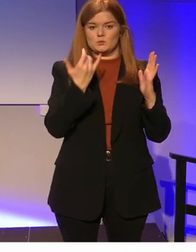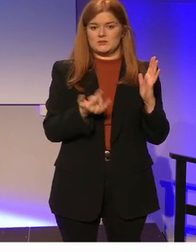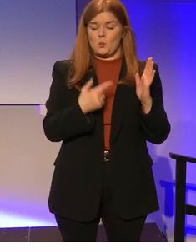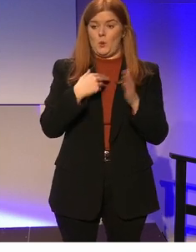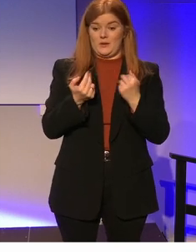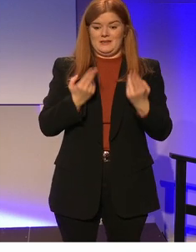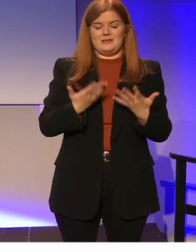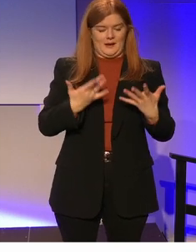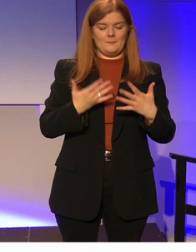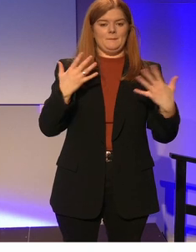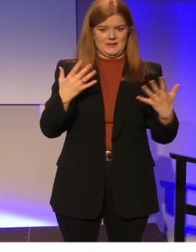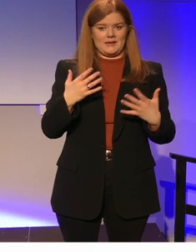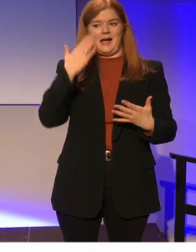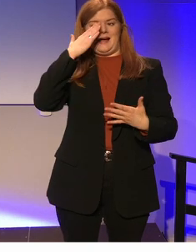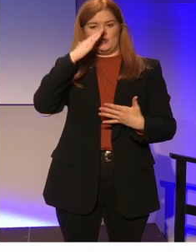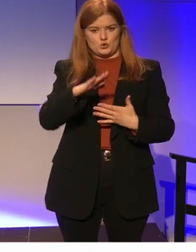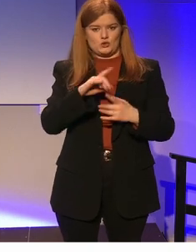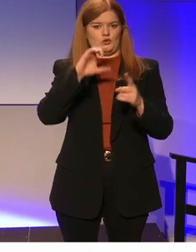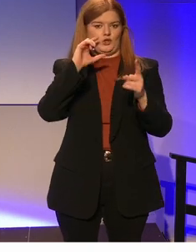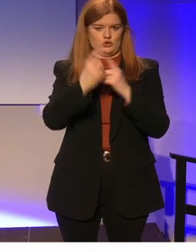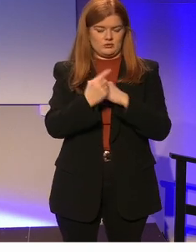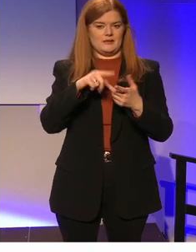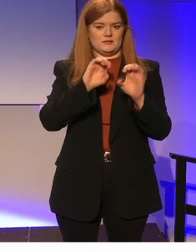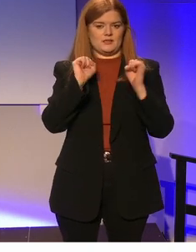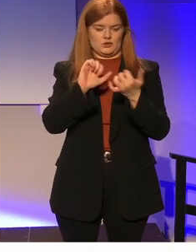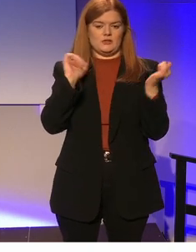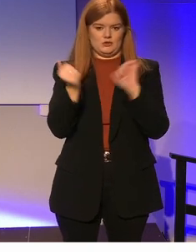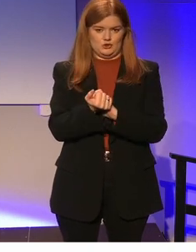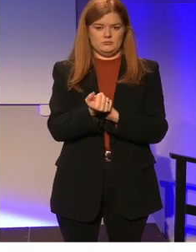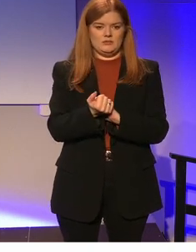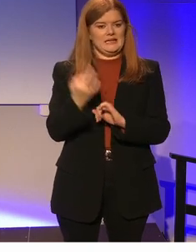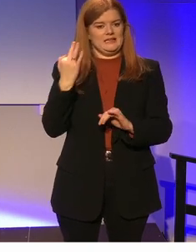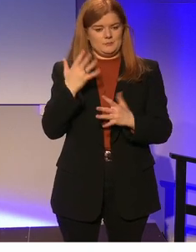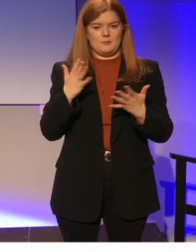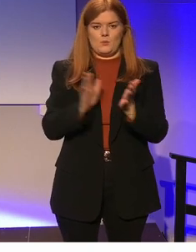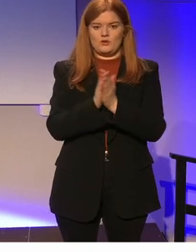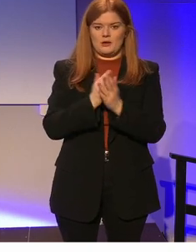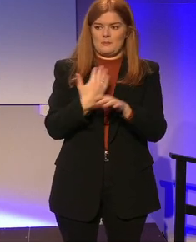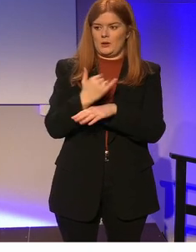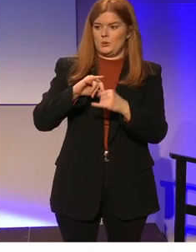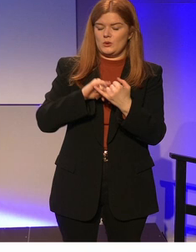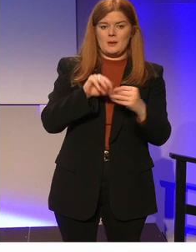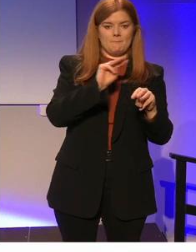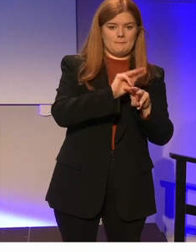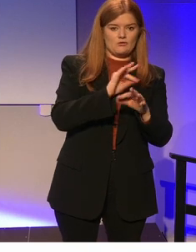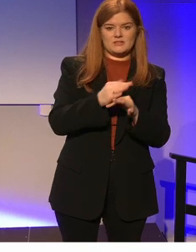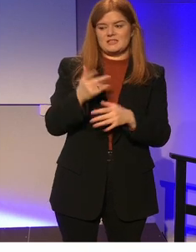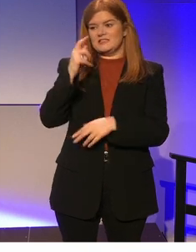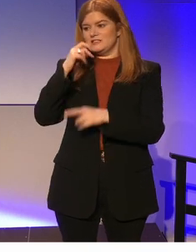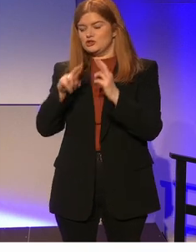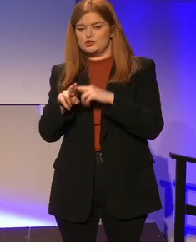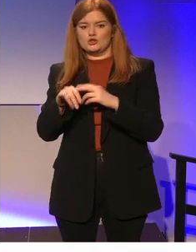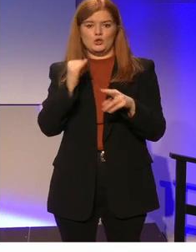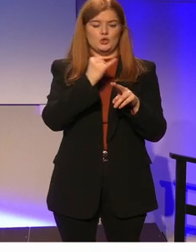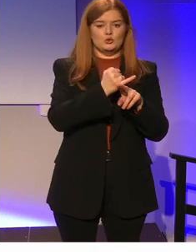was required now was a significant attitudinal, cultural and societal change to be driven by parents, teachers, schools, representative